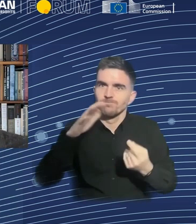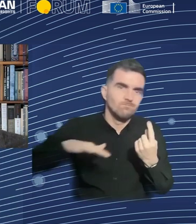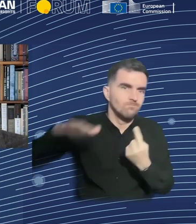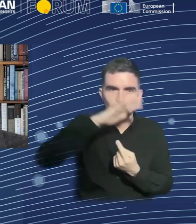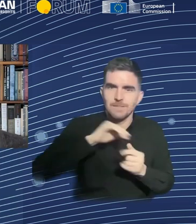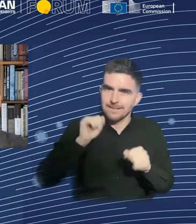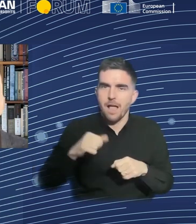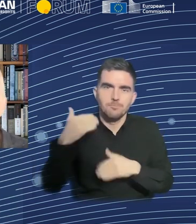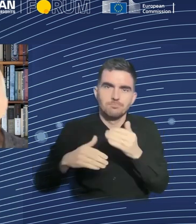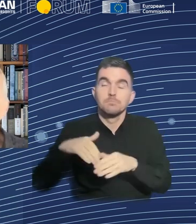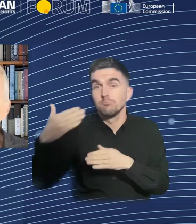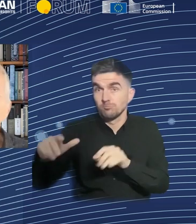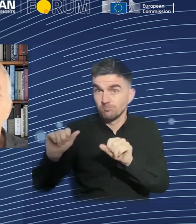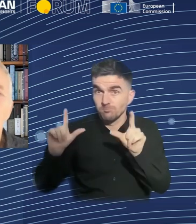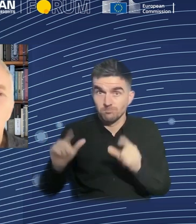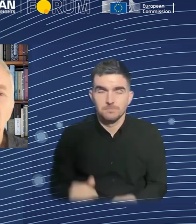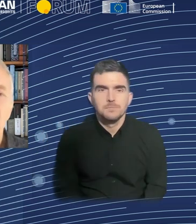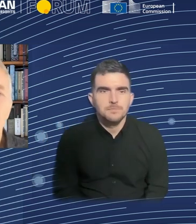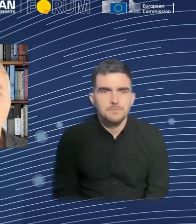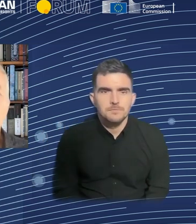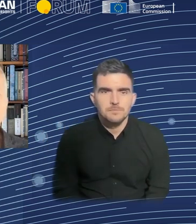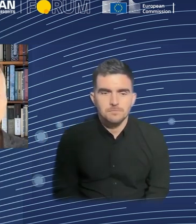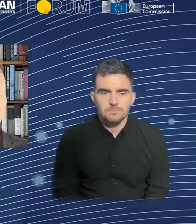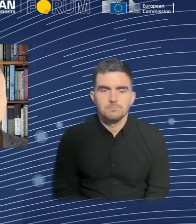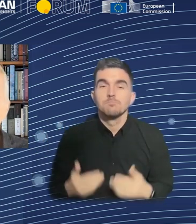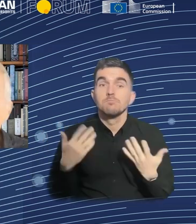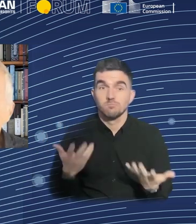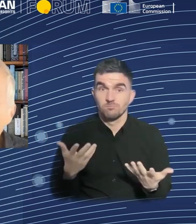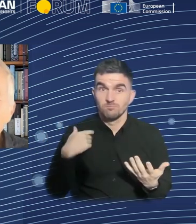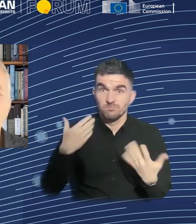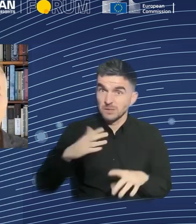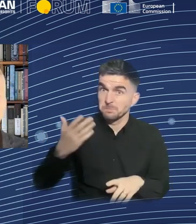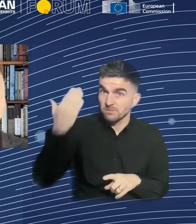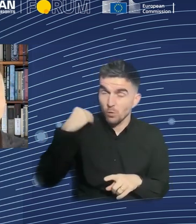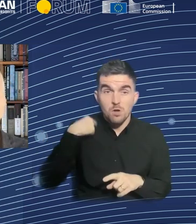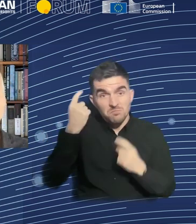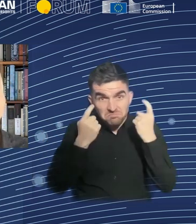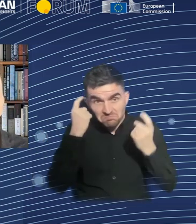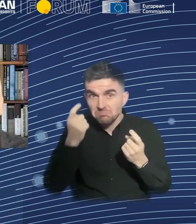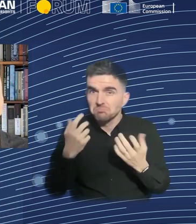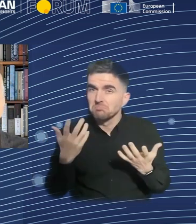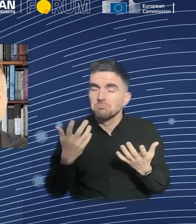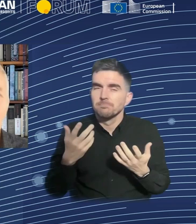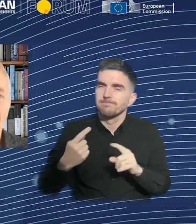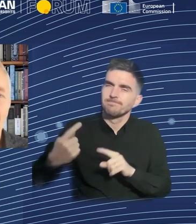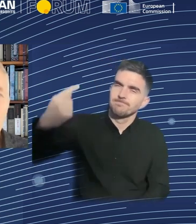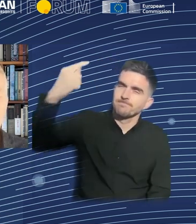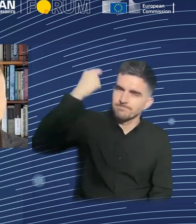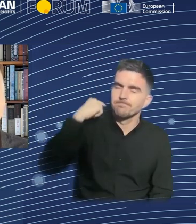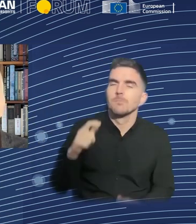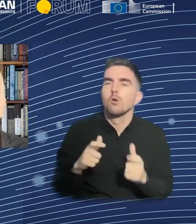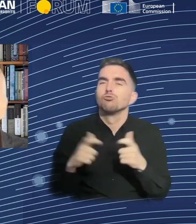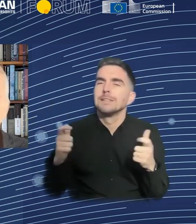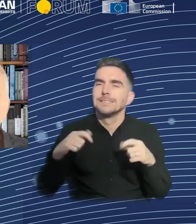We've done this before. Think about the Great Depression and how fast certain things happen. For example,